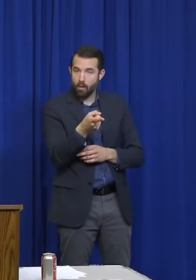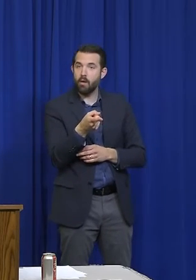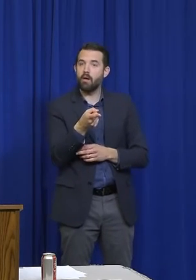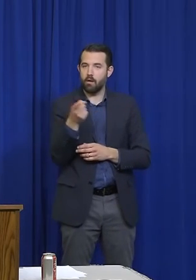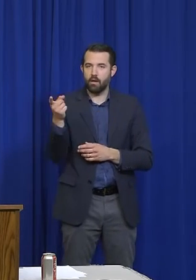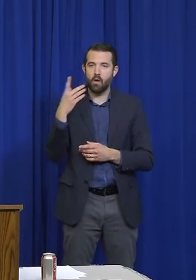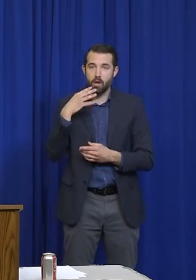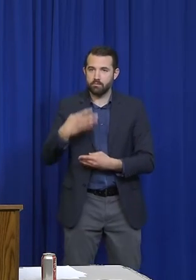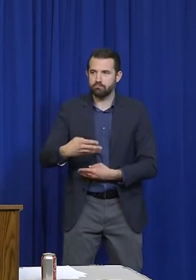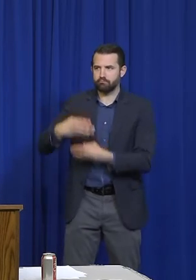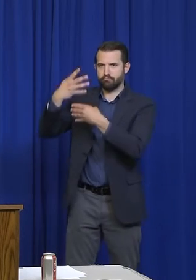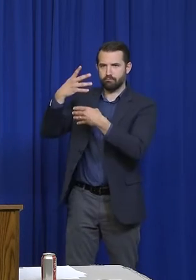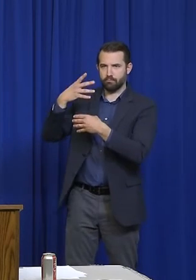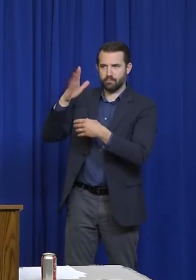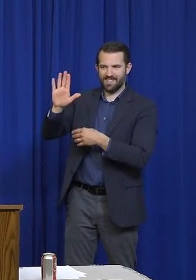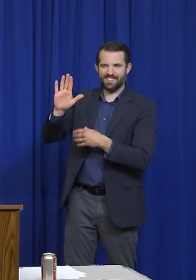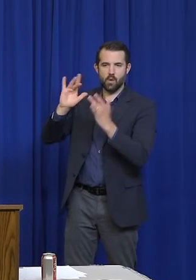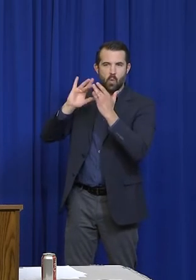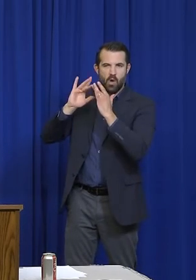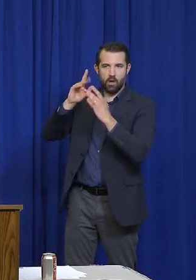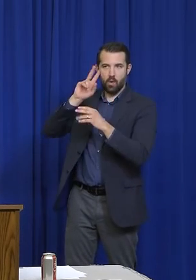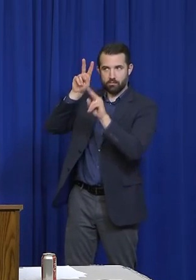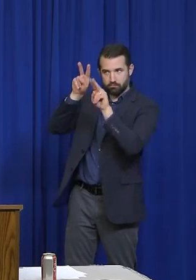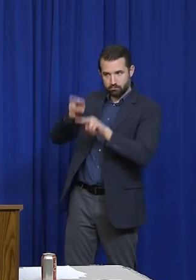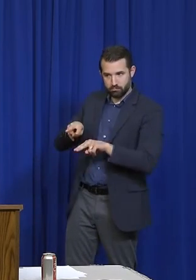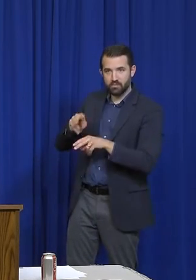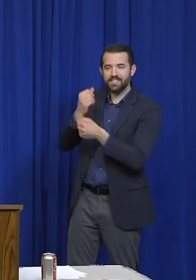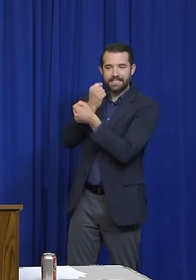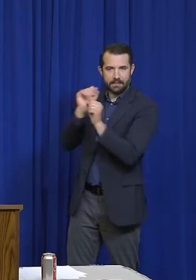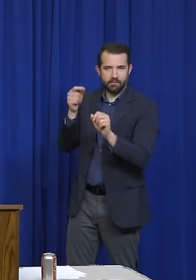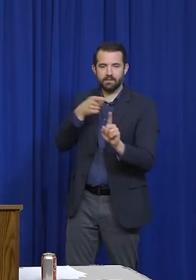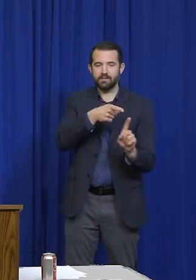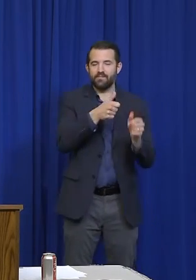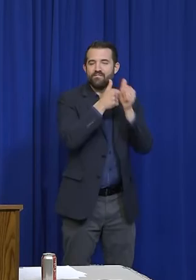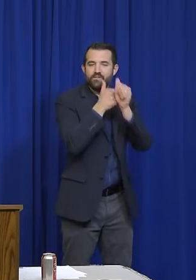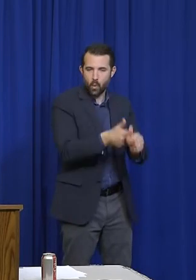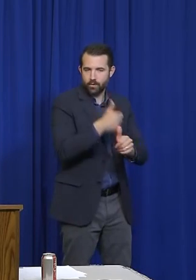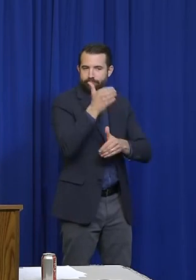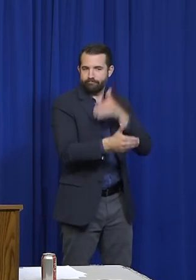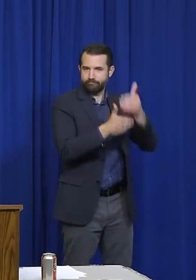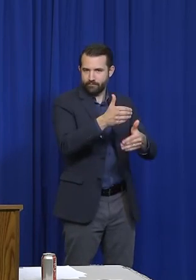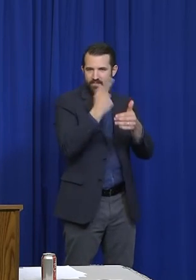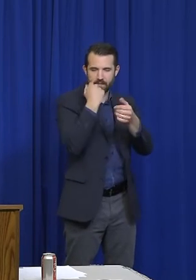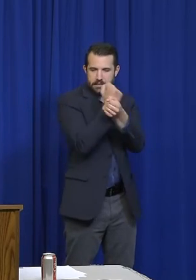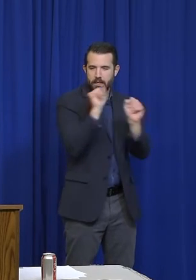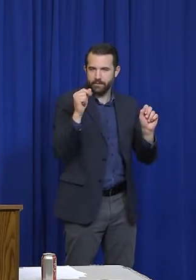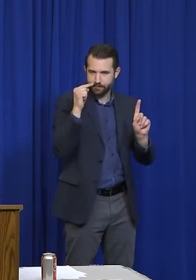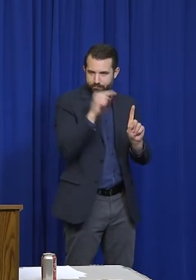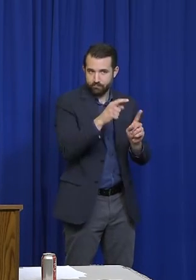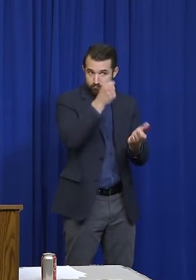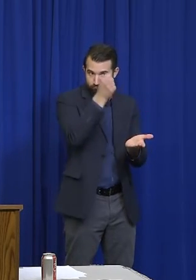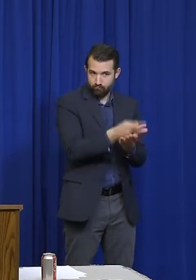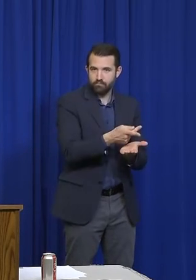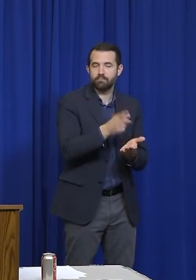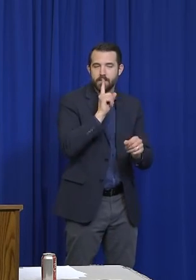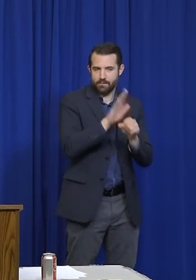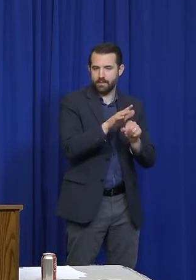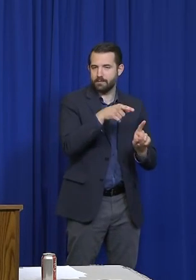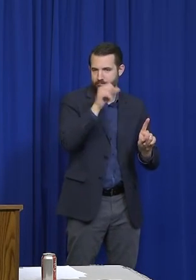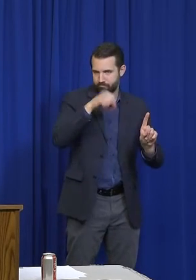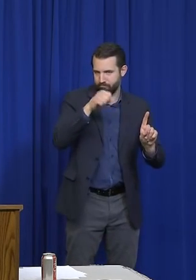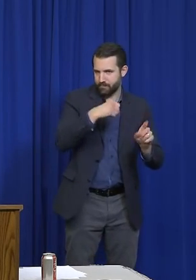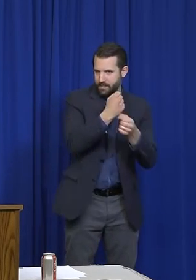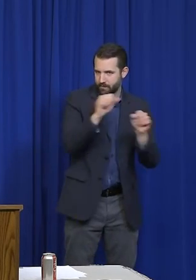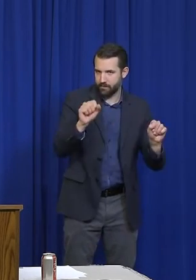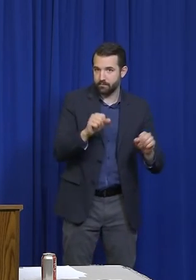that are intended to keep the safety precautions at the highest possible level. That's how people